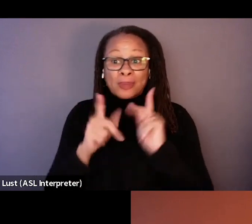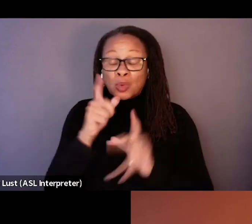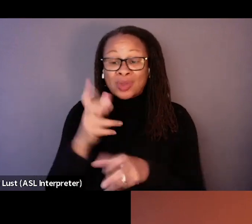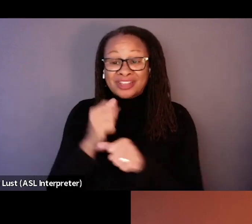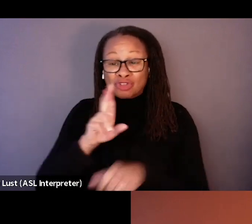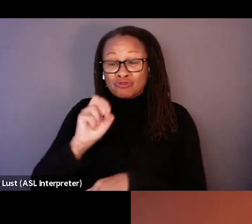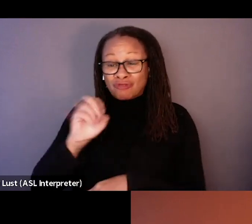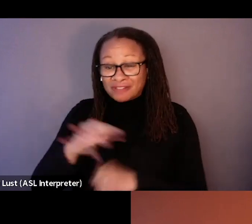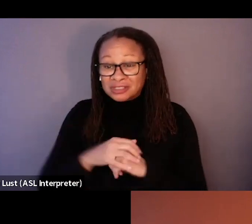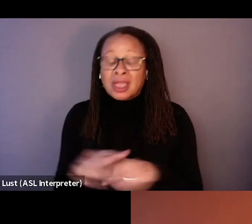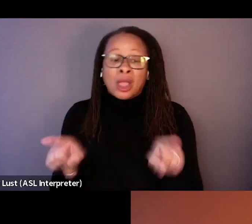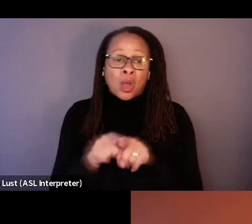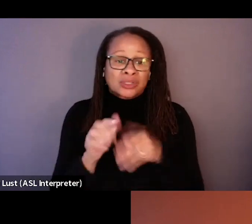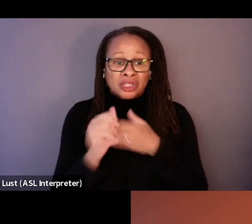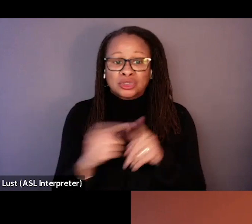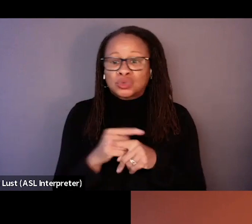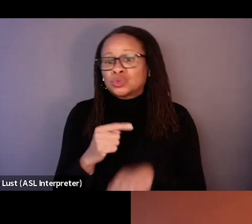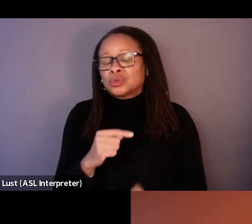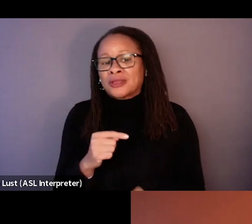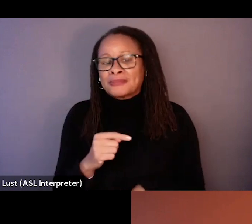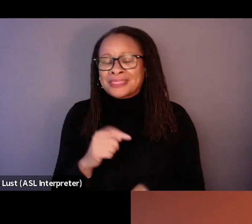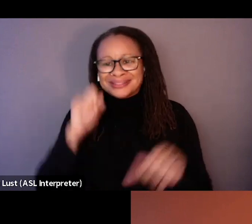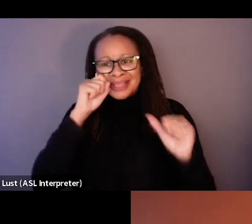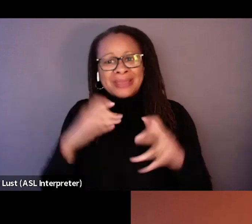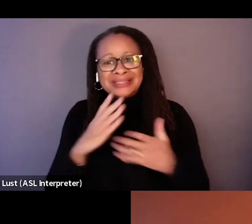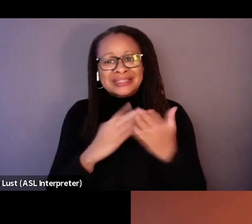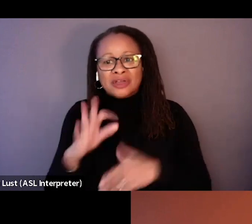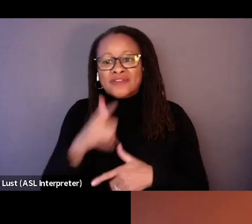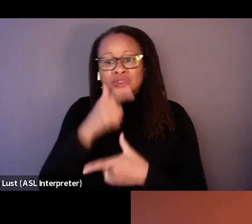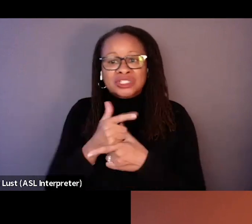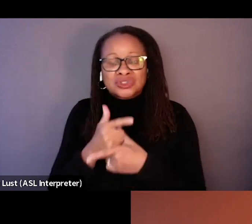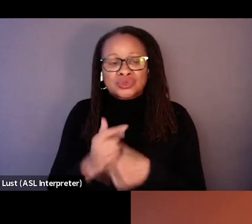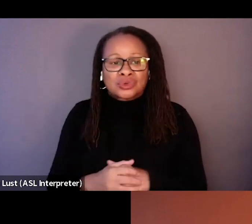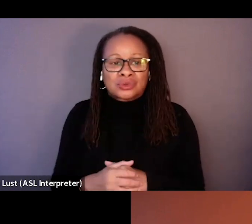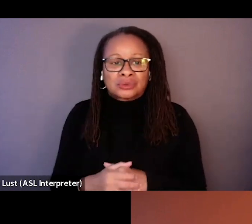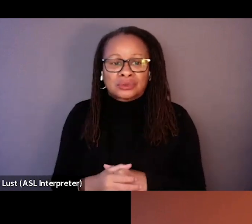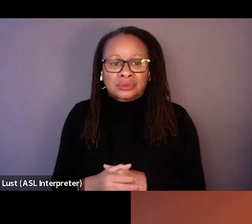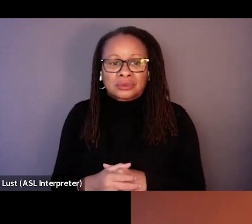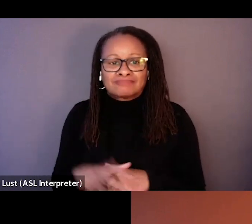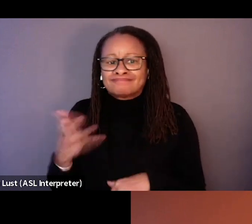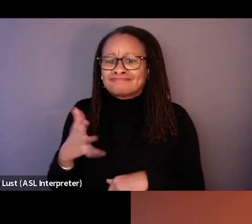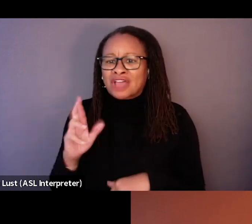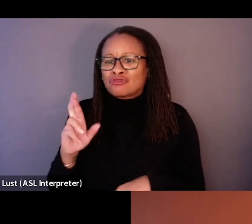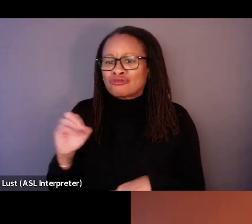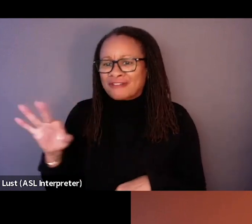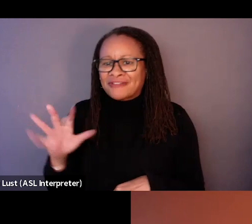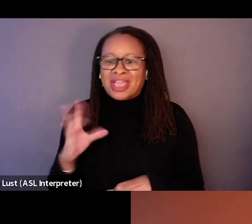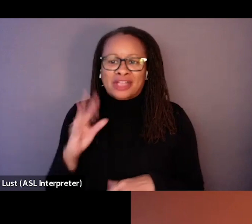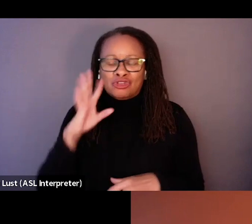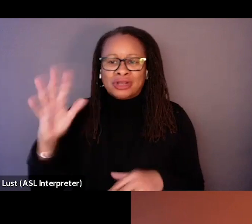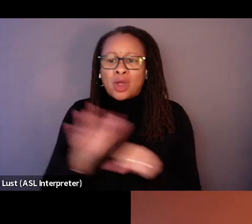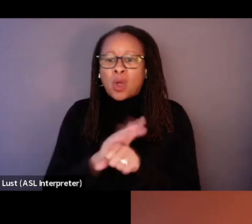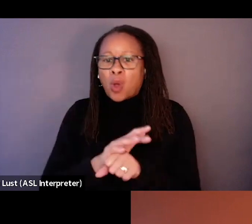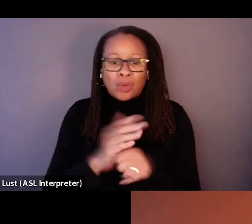reference, but also it leads to this remarkable scene of your sister kind of riffing and creating an entire